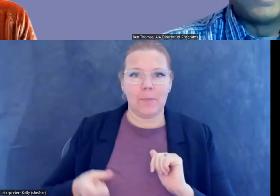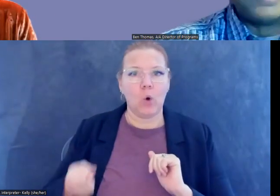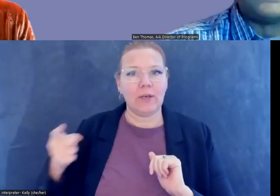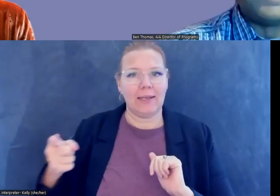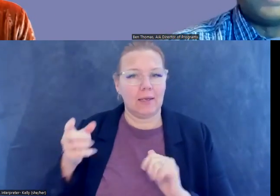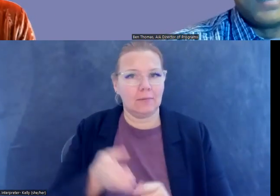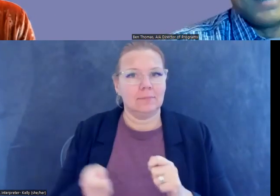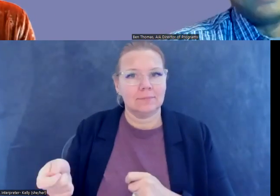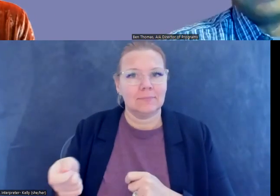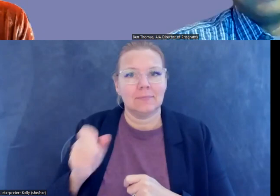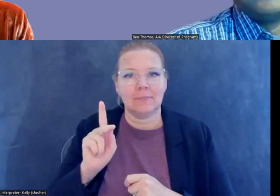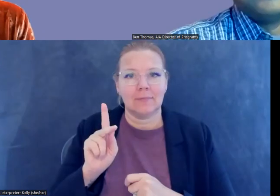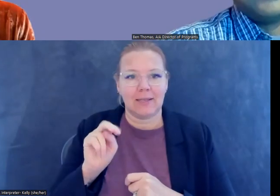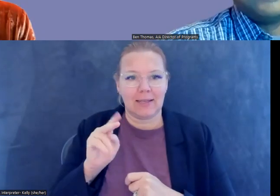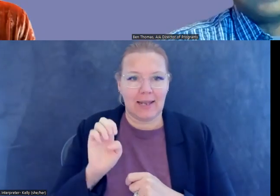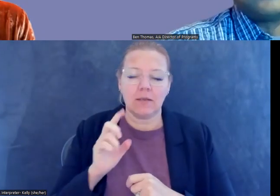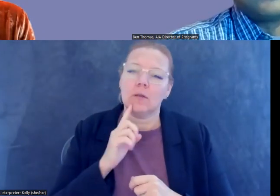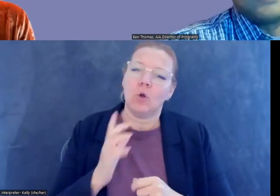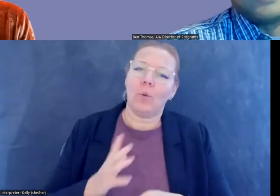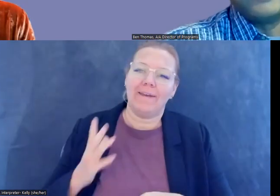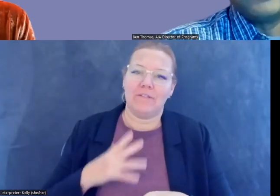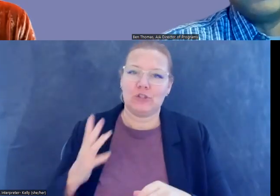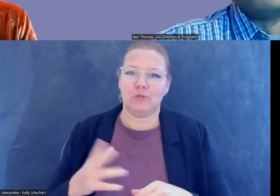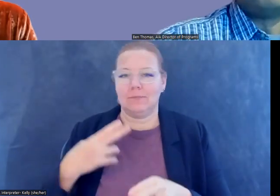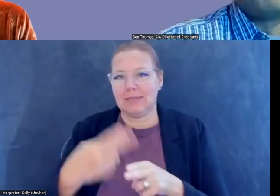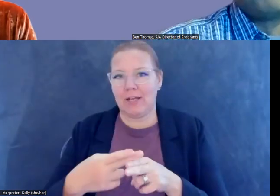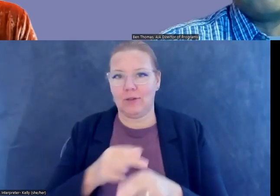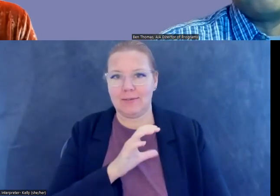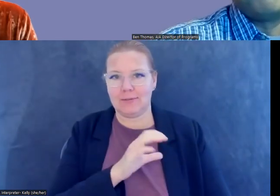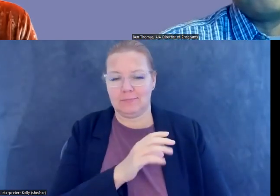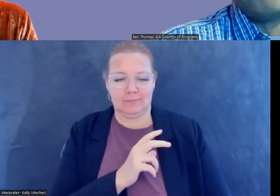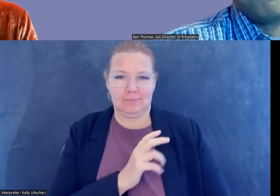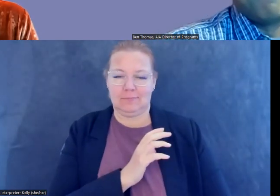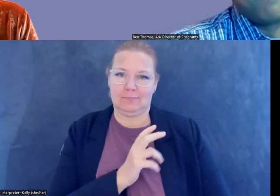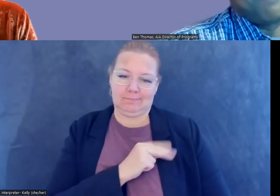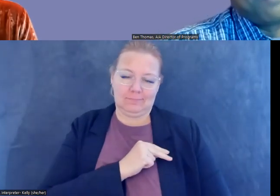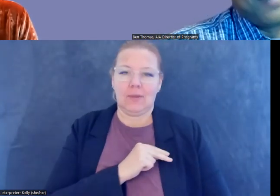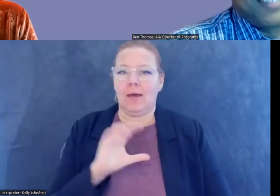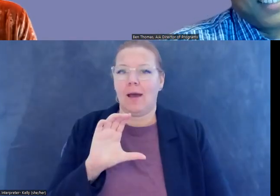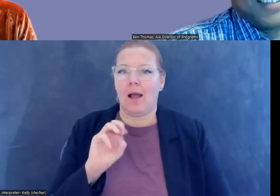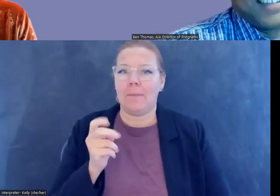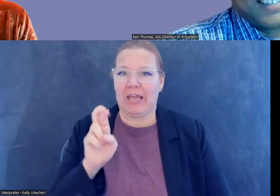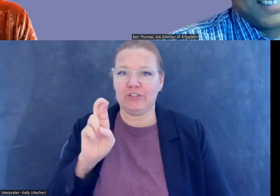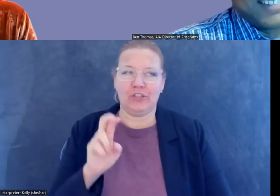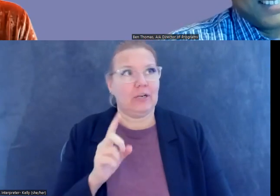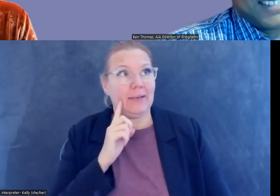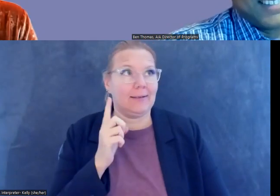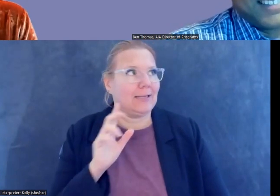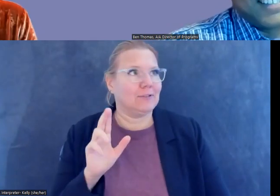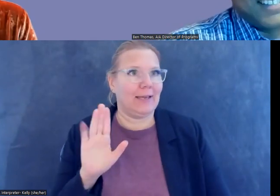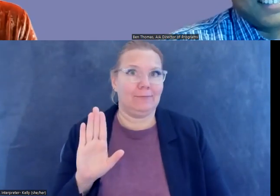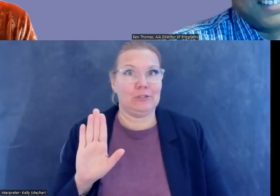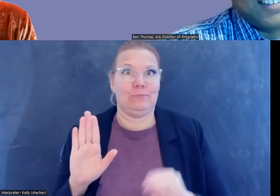The official title is commander, but, um, that does sound like something out of Star Trek, I suppose, but, um,